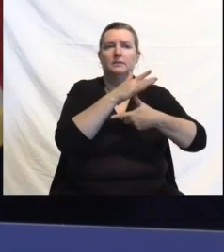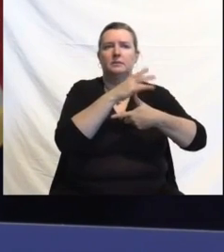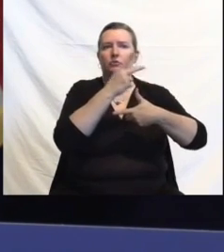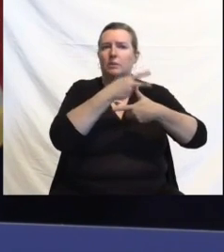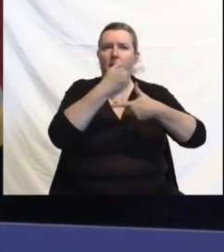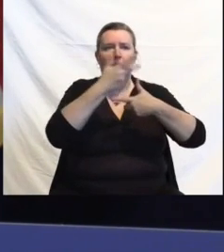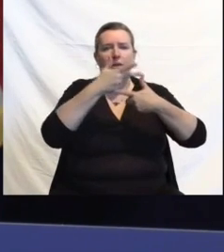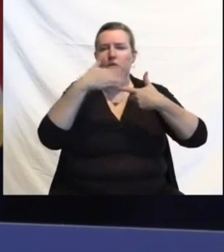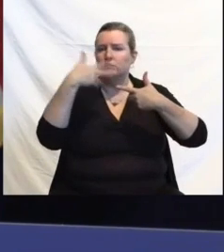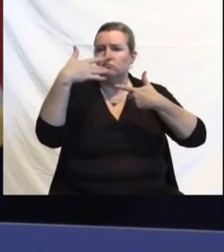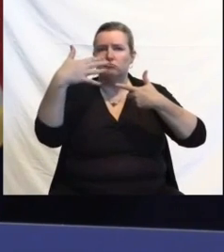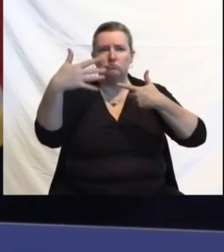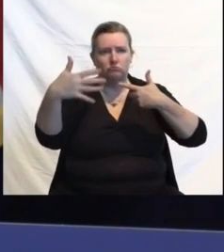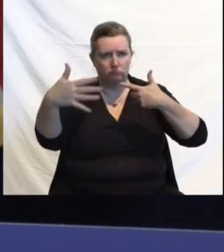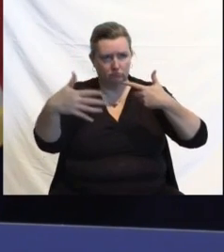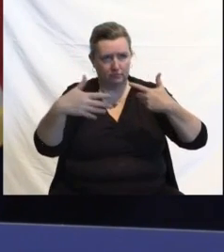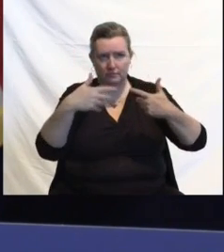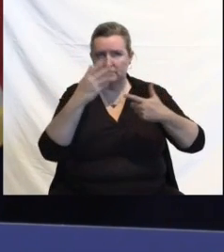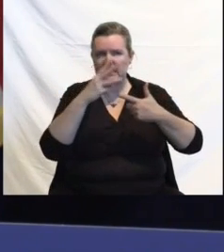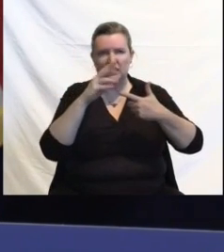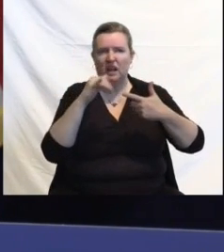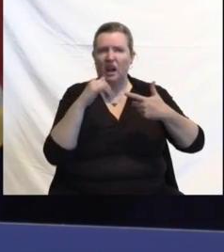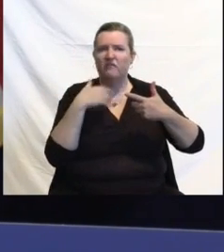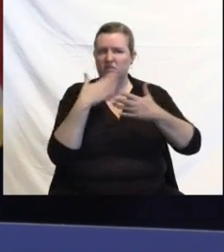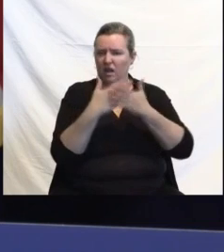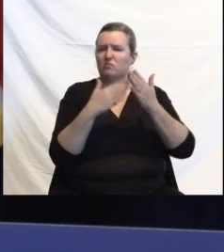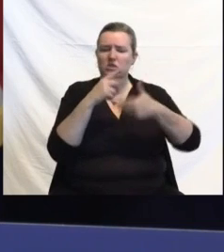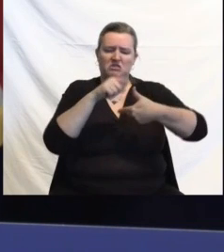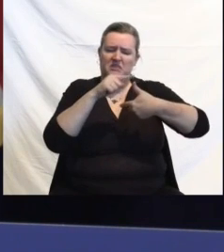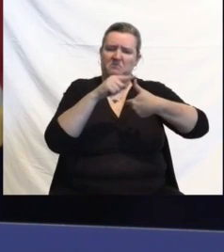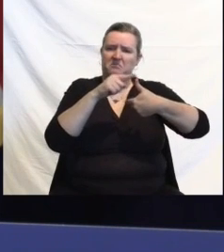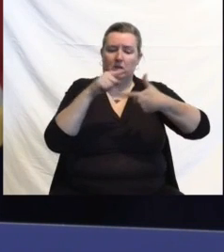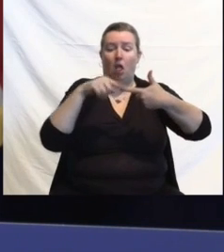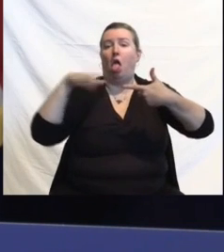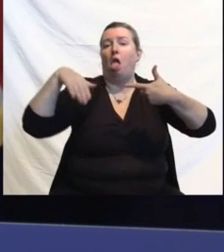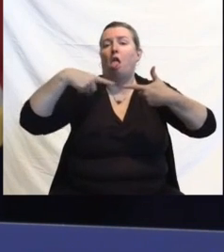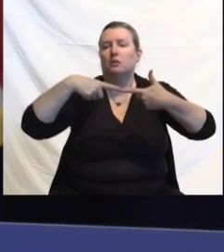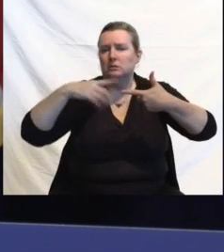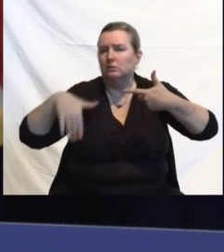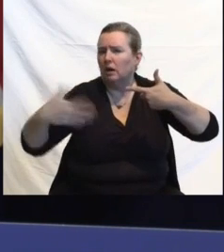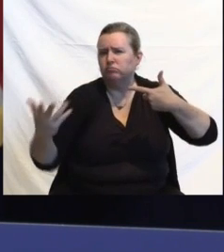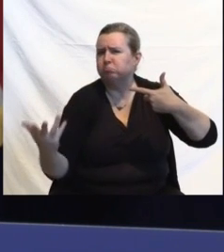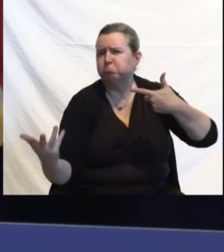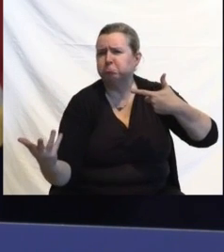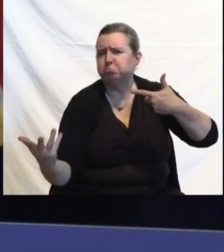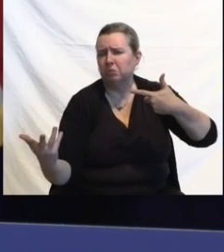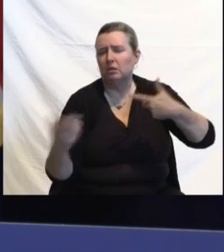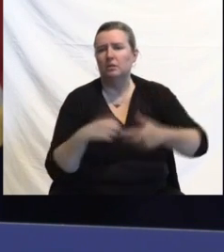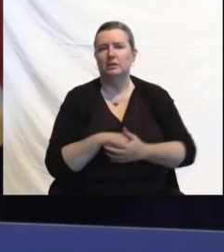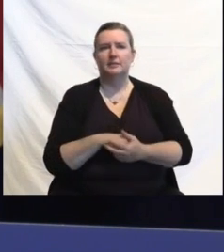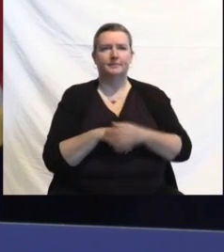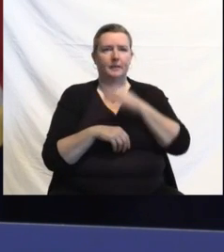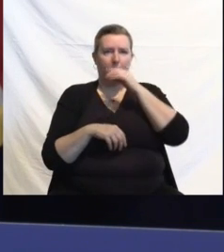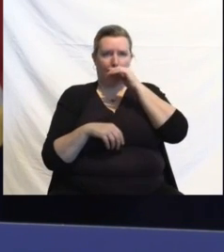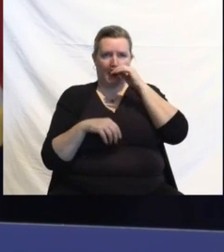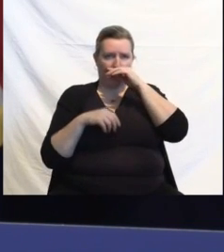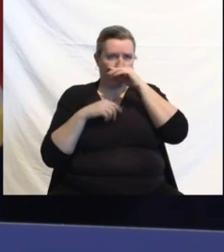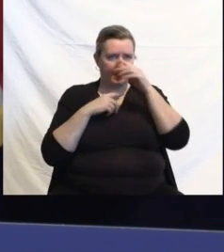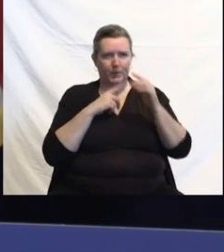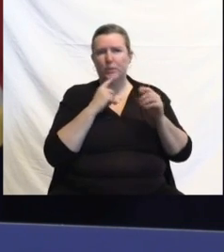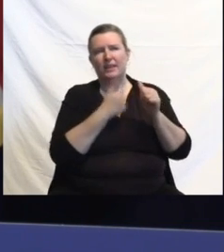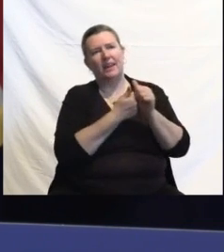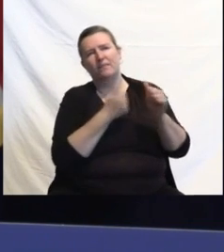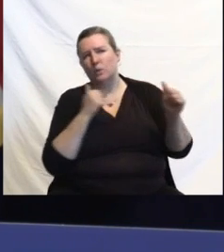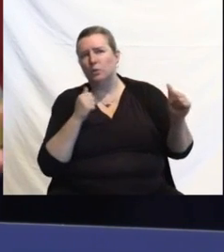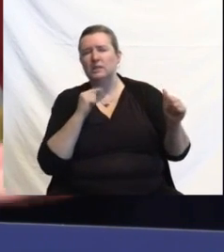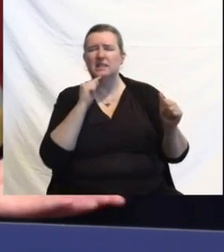some baseline, you know, protection, particularly against severe disease and complications like hospitalizations and death.